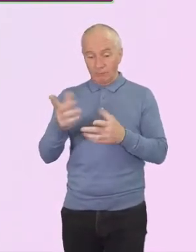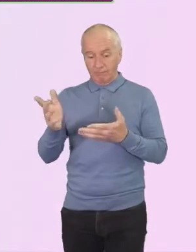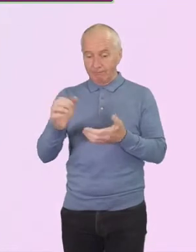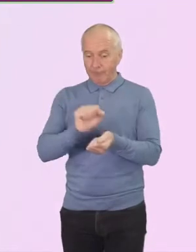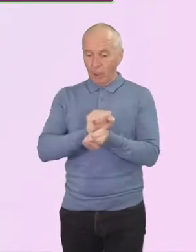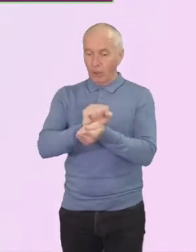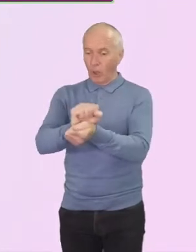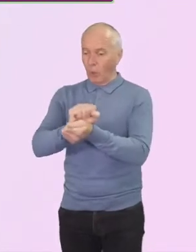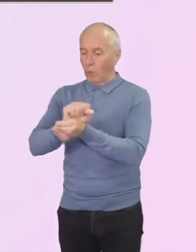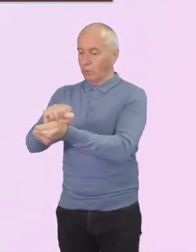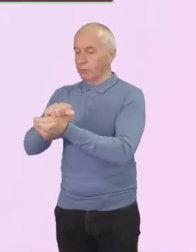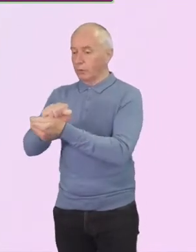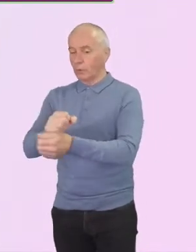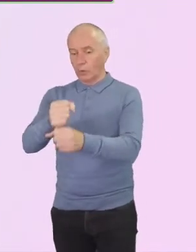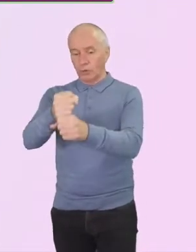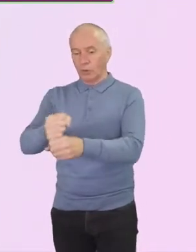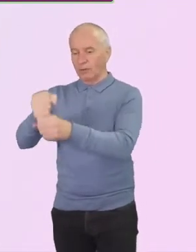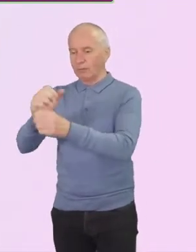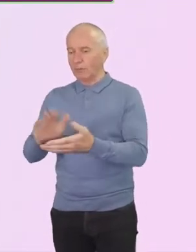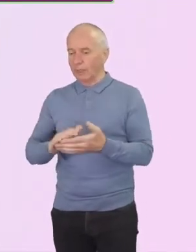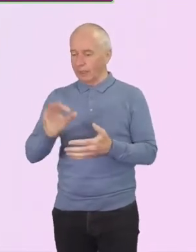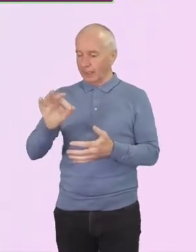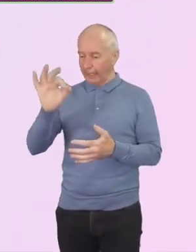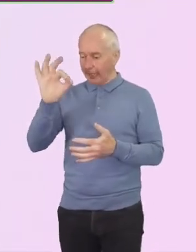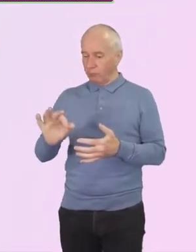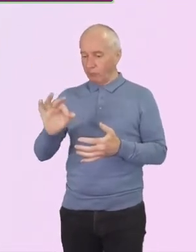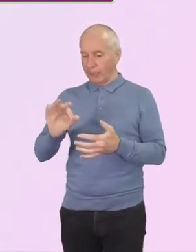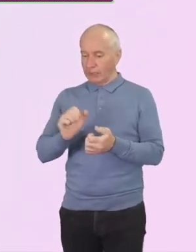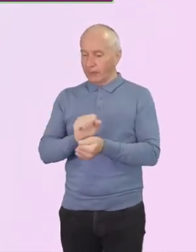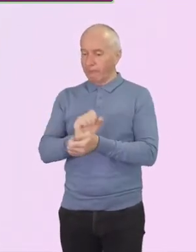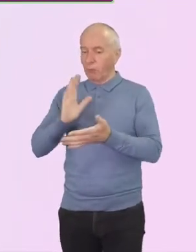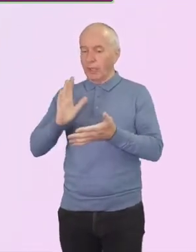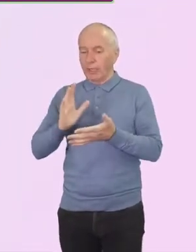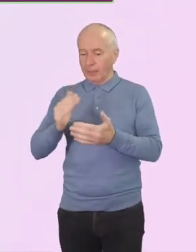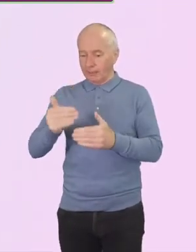giving interest-free periods or repayment holidays.